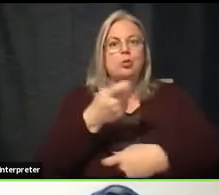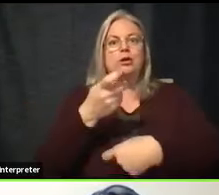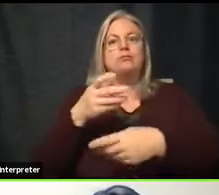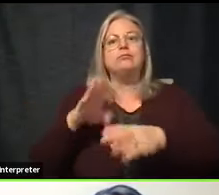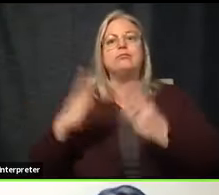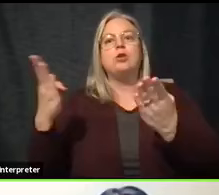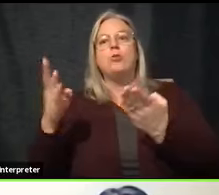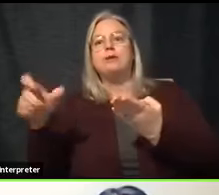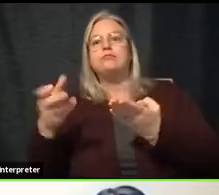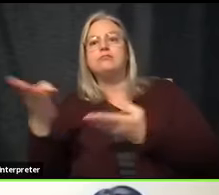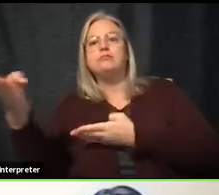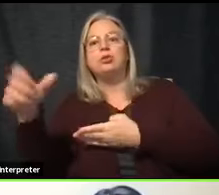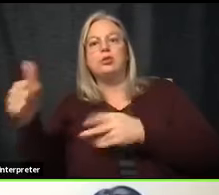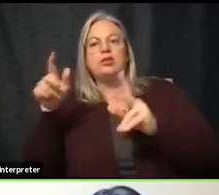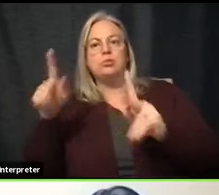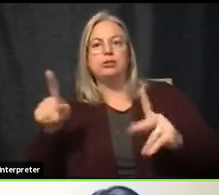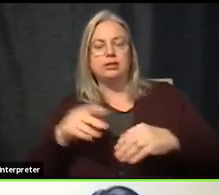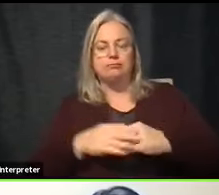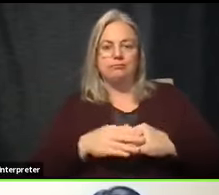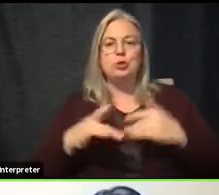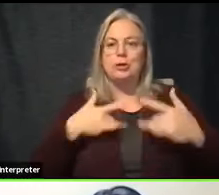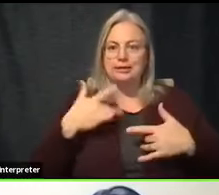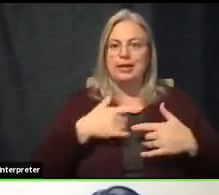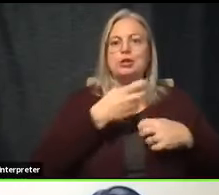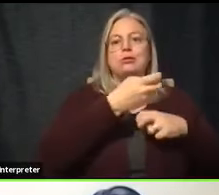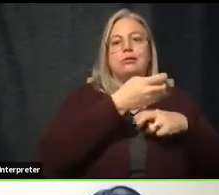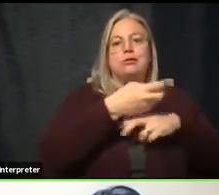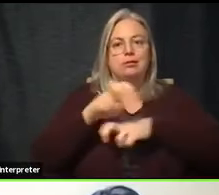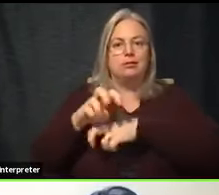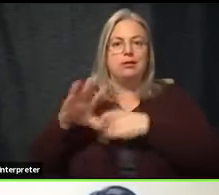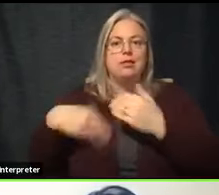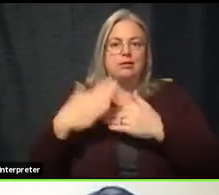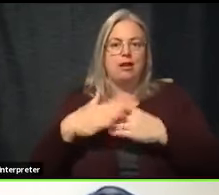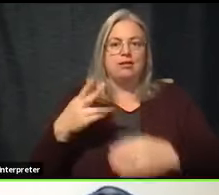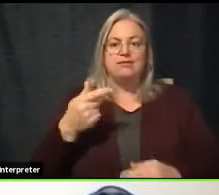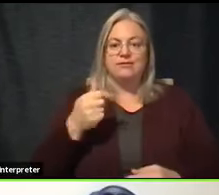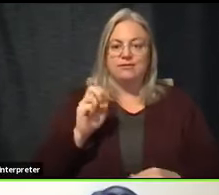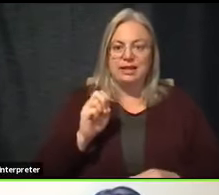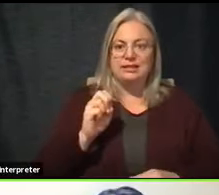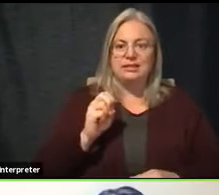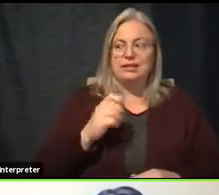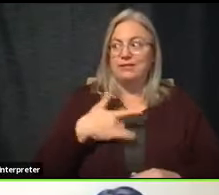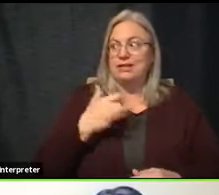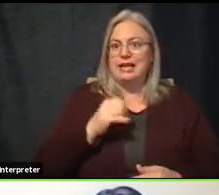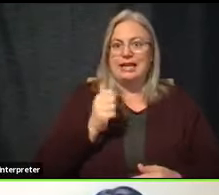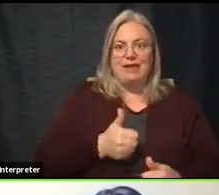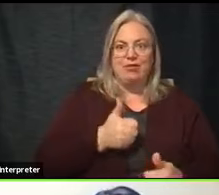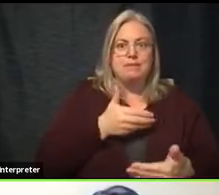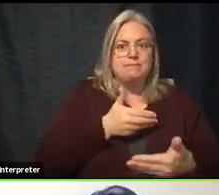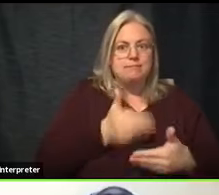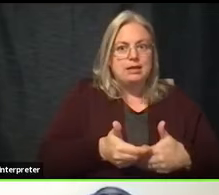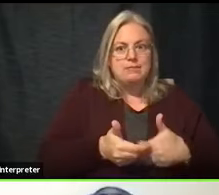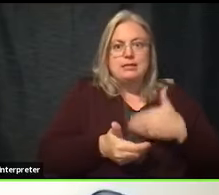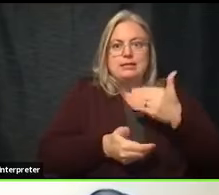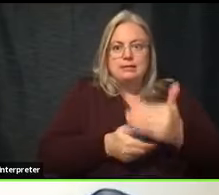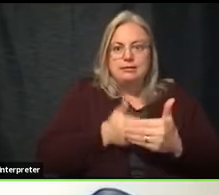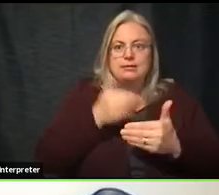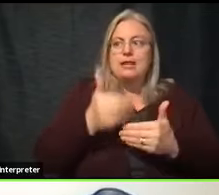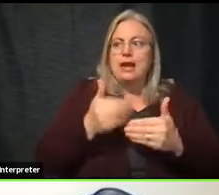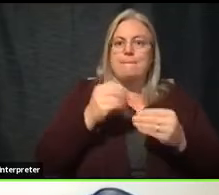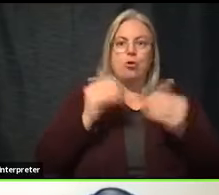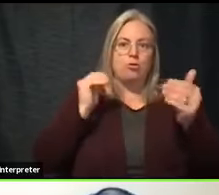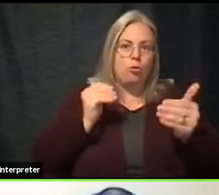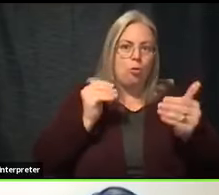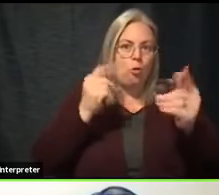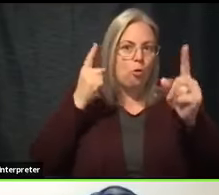So we're really excited to be moving into this next phase. Again, it just feels like each baby step we get a little closer. So we appreciate